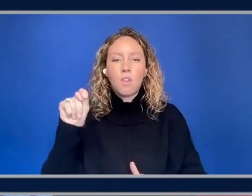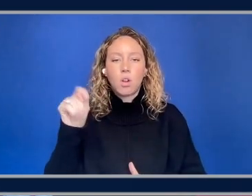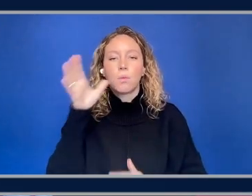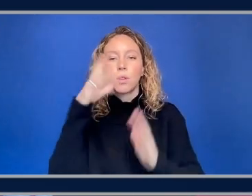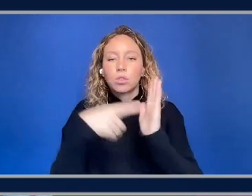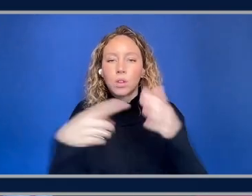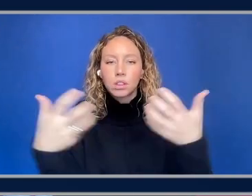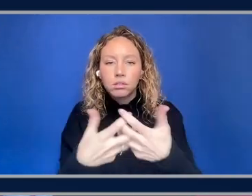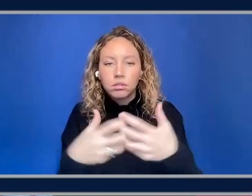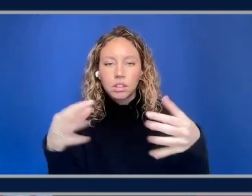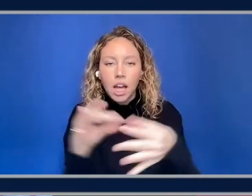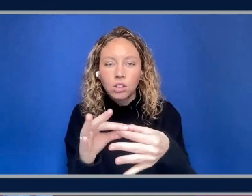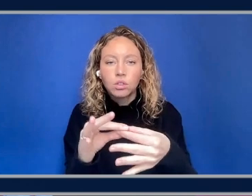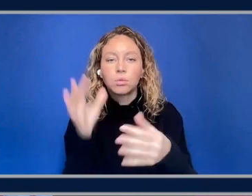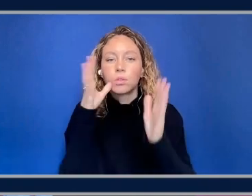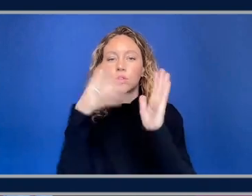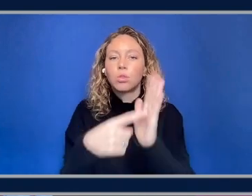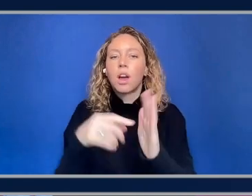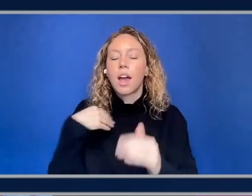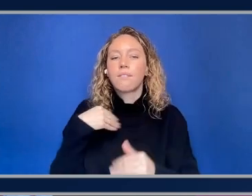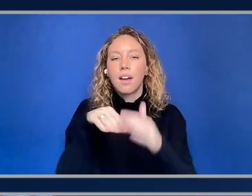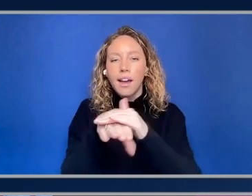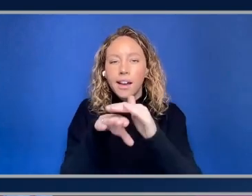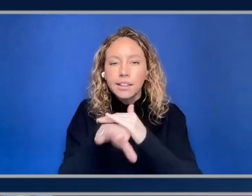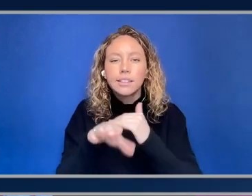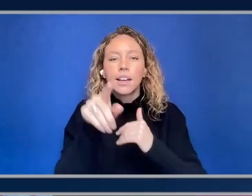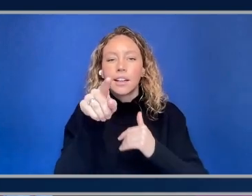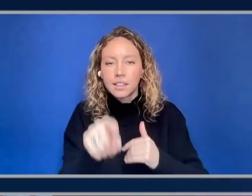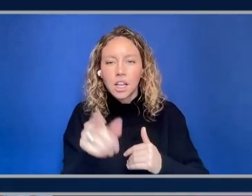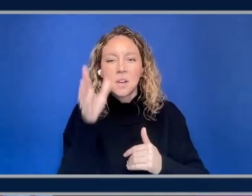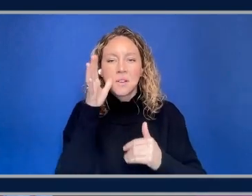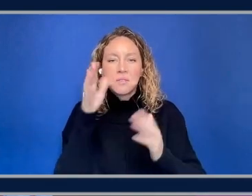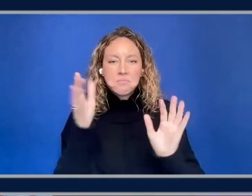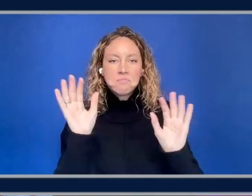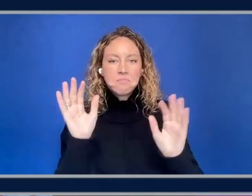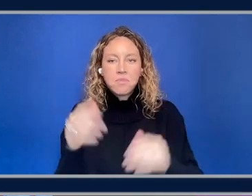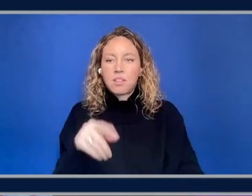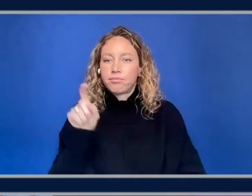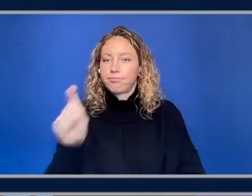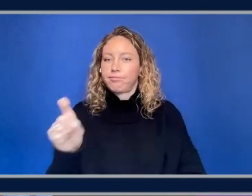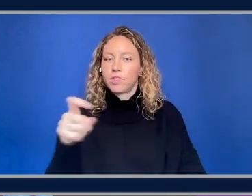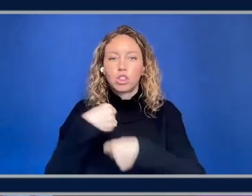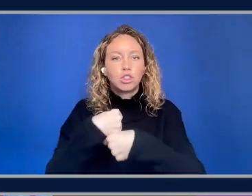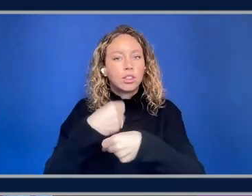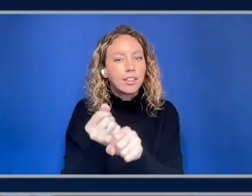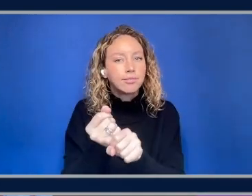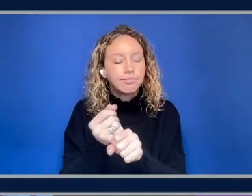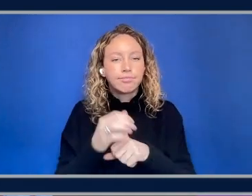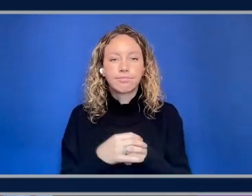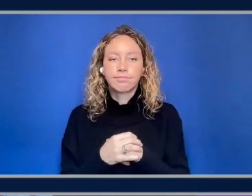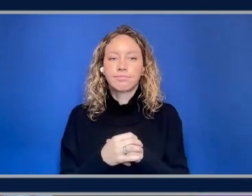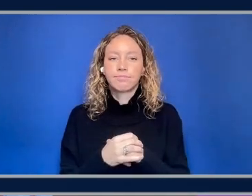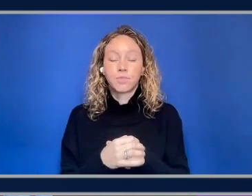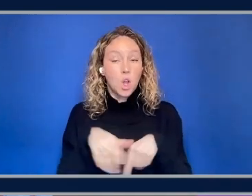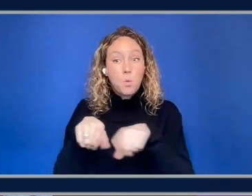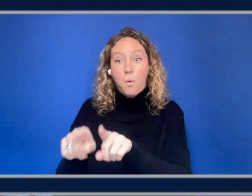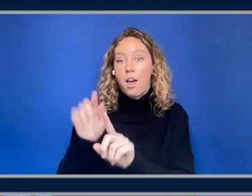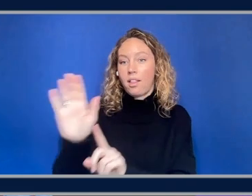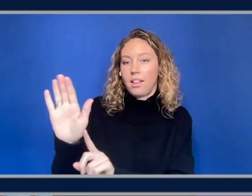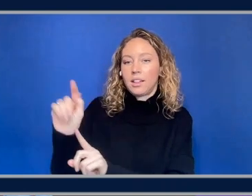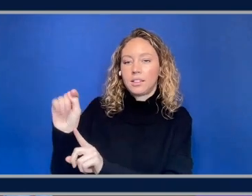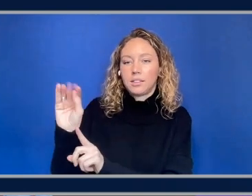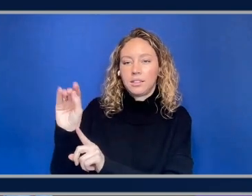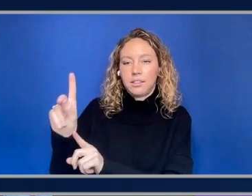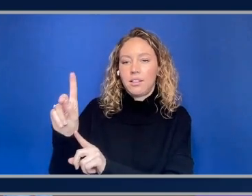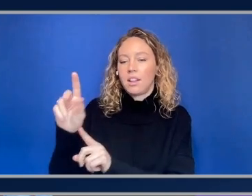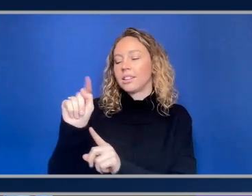shows that I'll have a cluster admin access. But yeah, let's go ahead and click create. You know, while Todd's creating this cluster, one of the other things